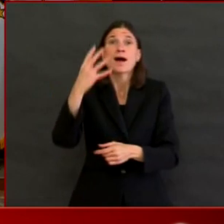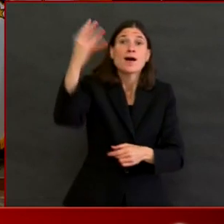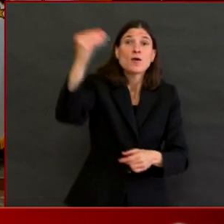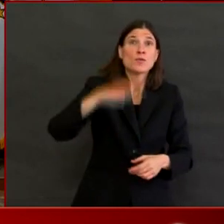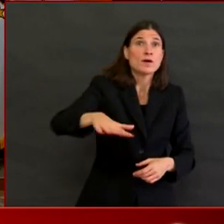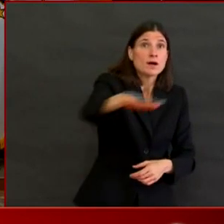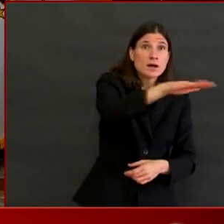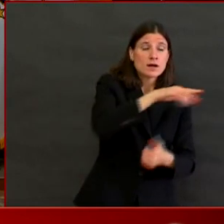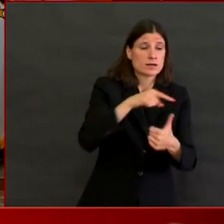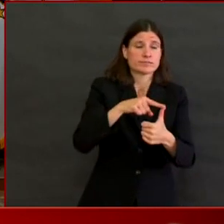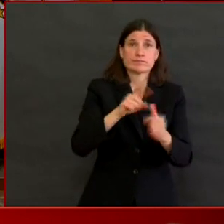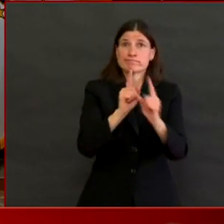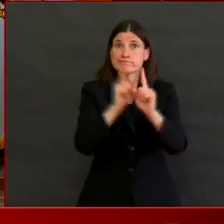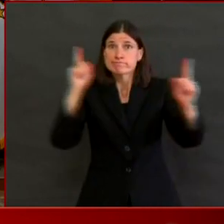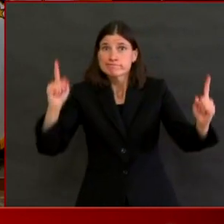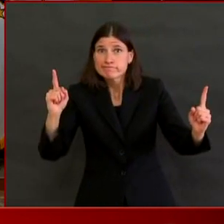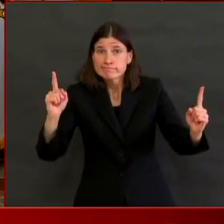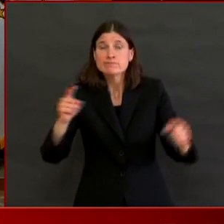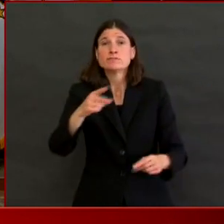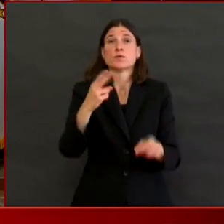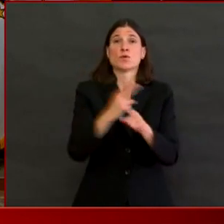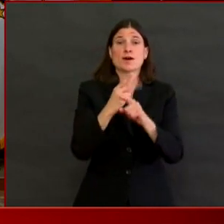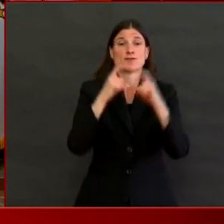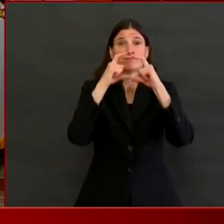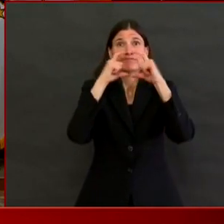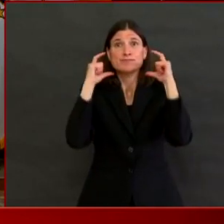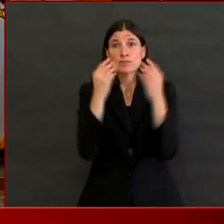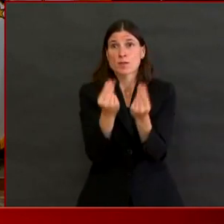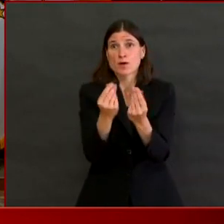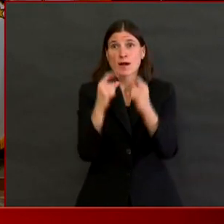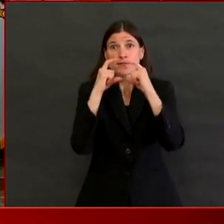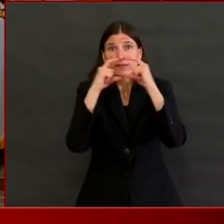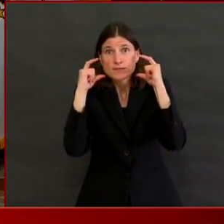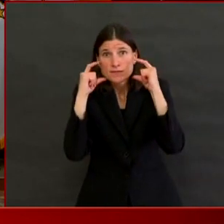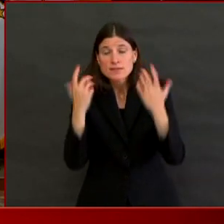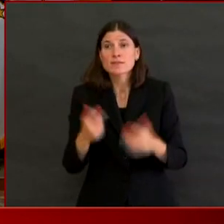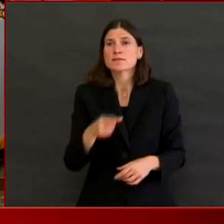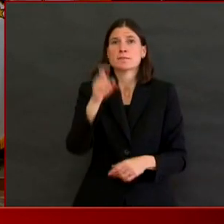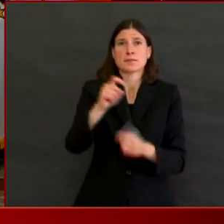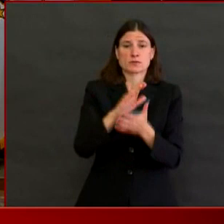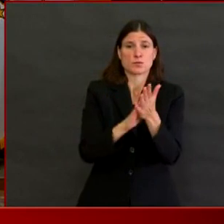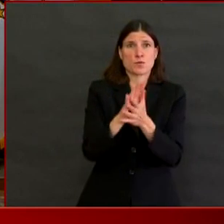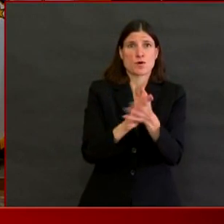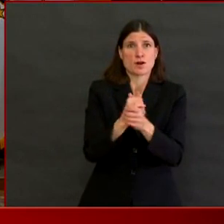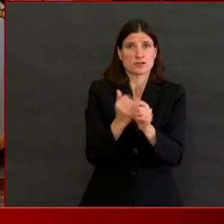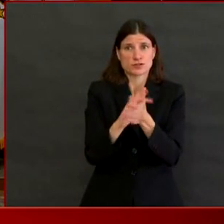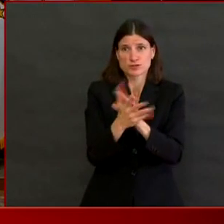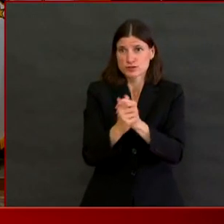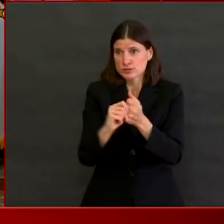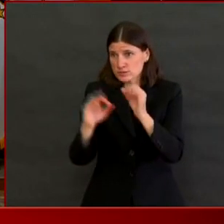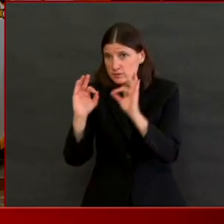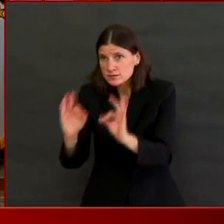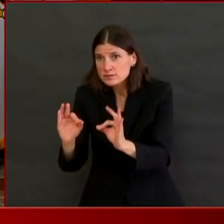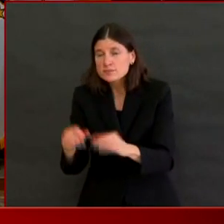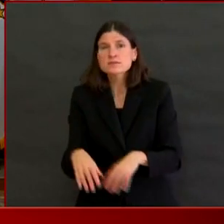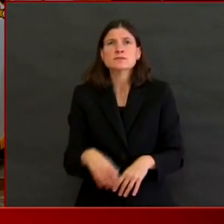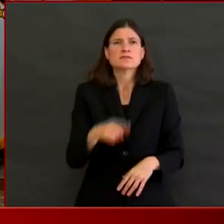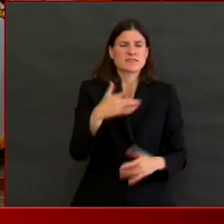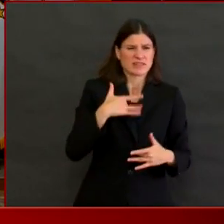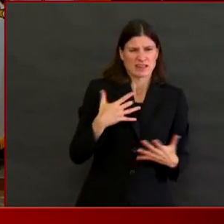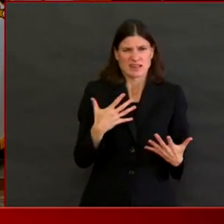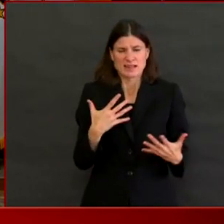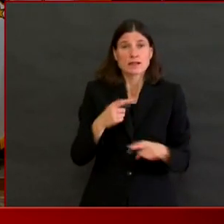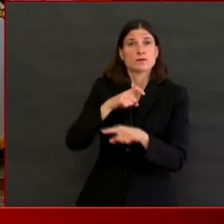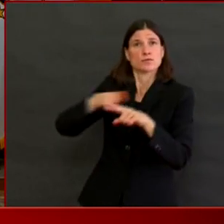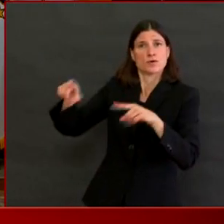and call your health care provider or go to cvs.com if you have symptoms so that you